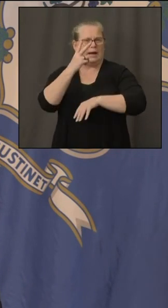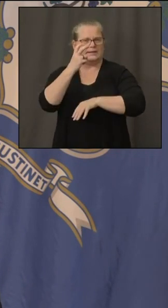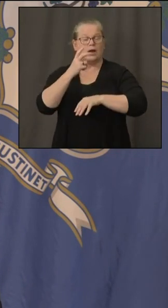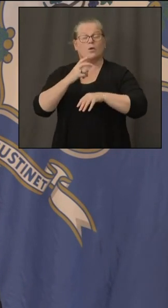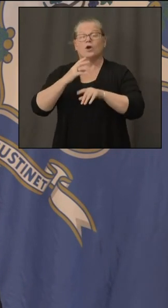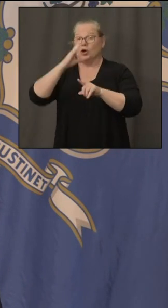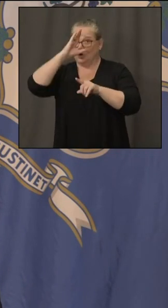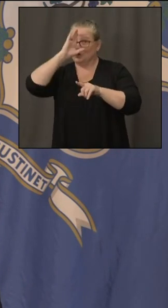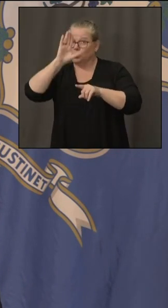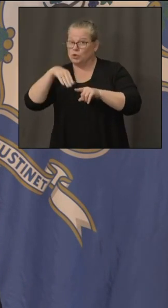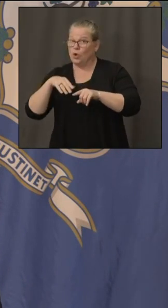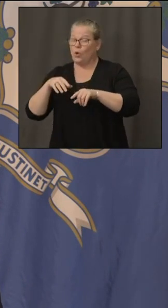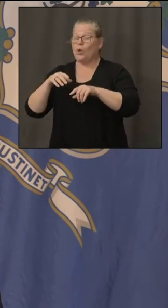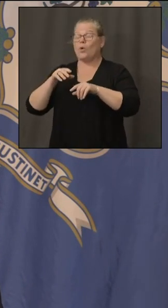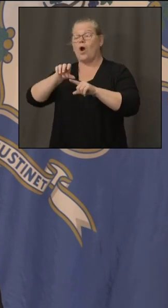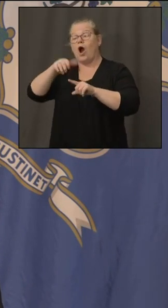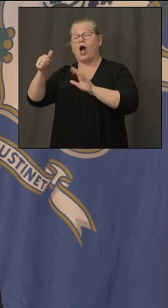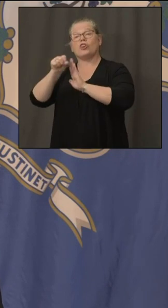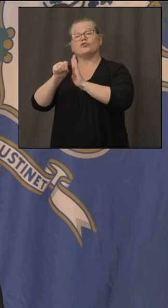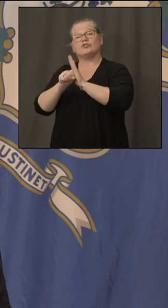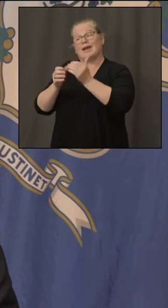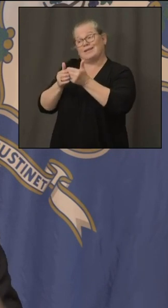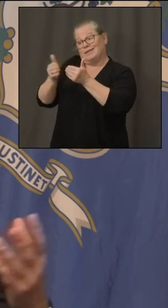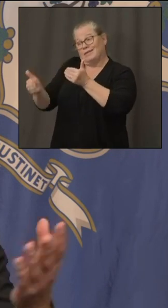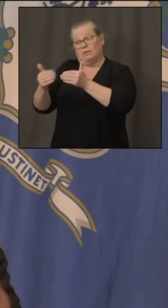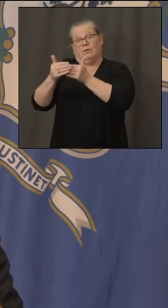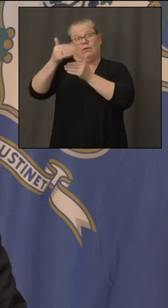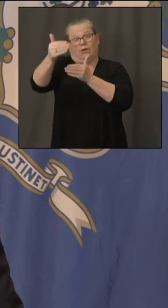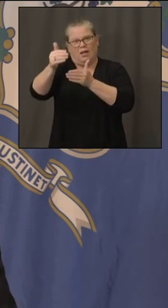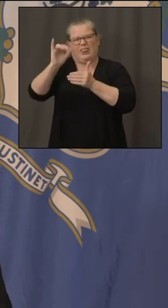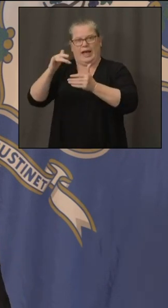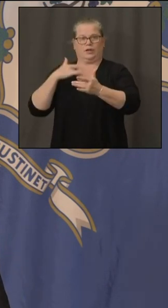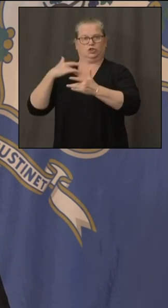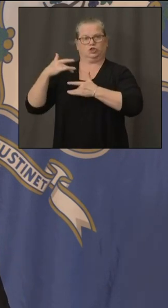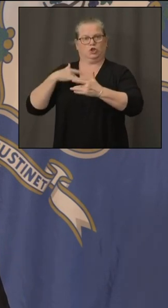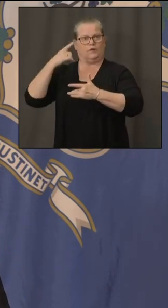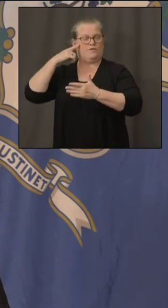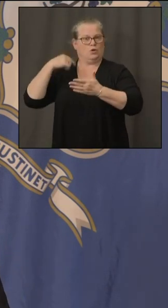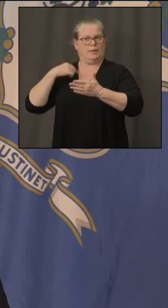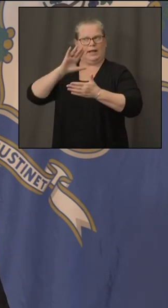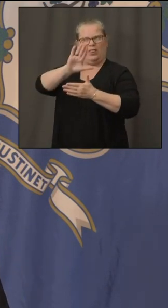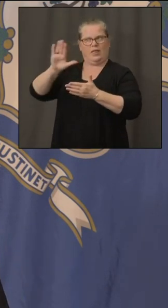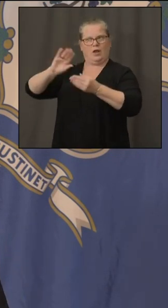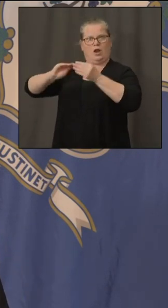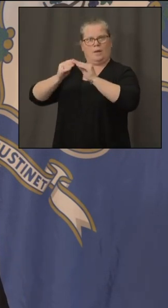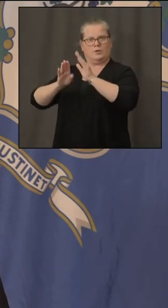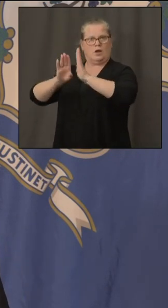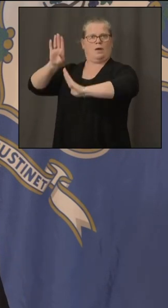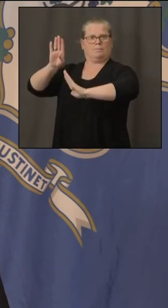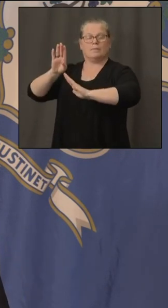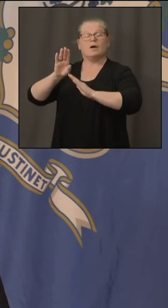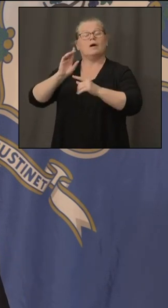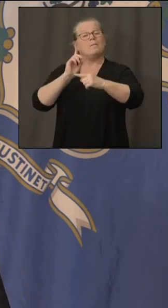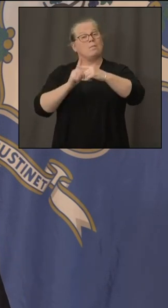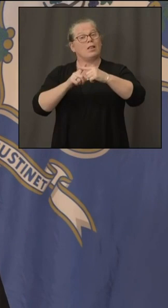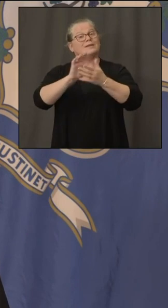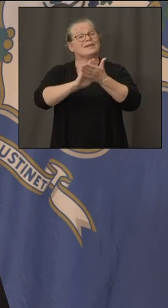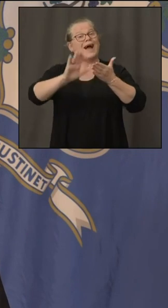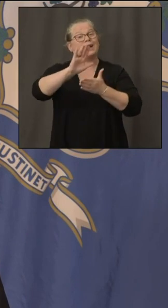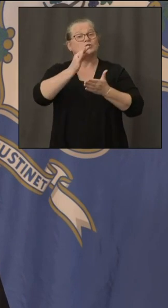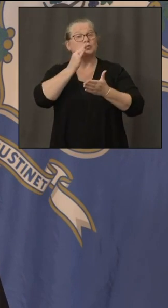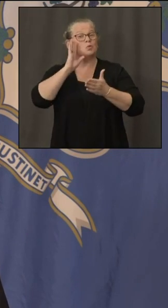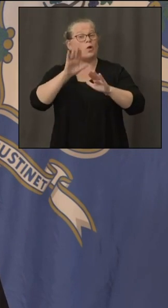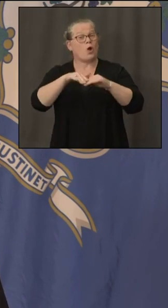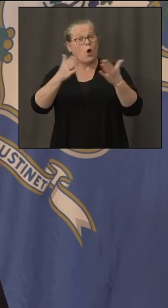josh and i are focused really closely on our colleges because that's going to bring in students from around the country and around the world so make sure we do that safely